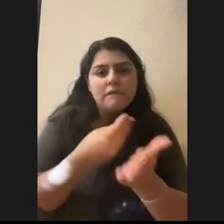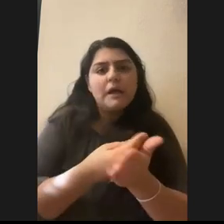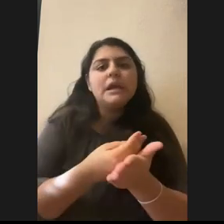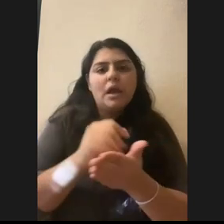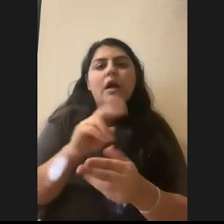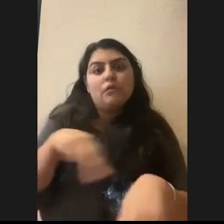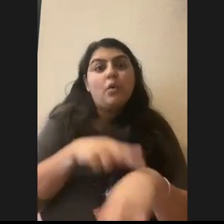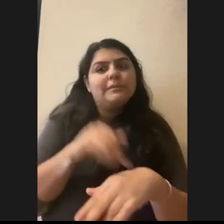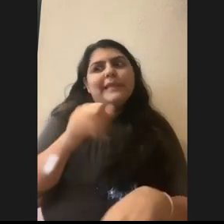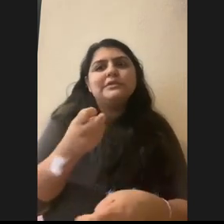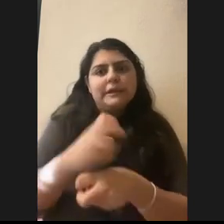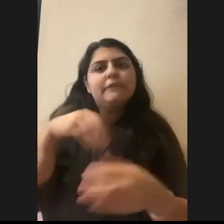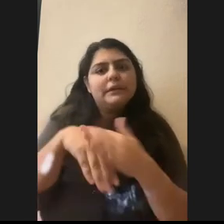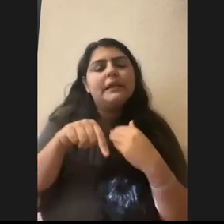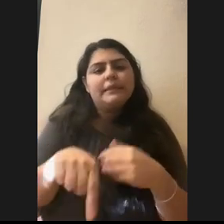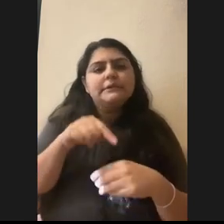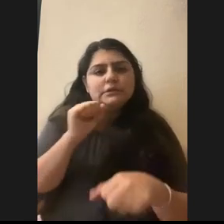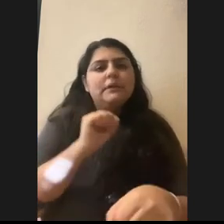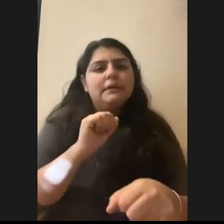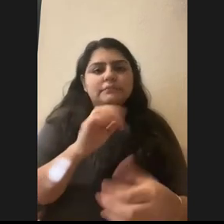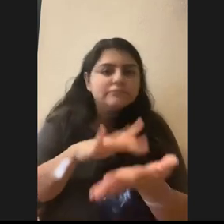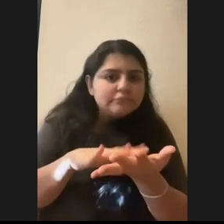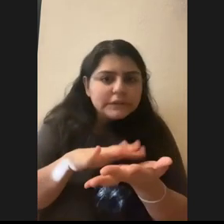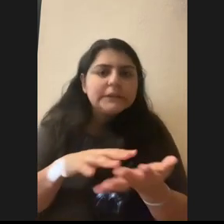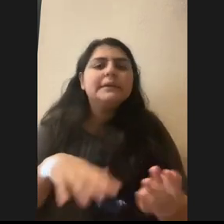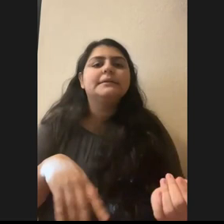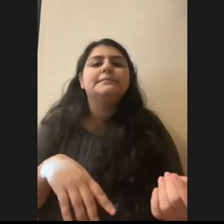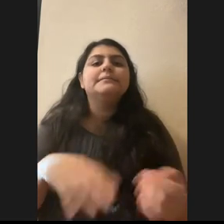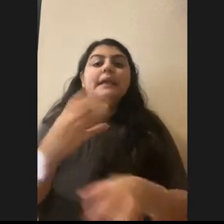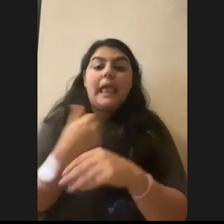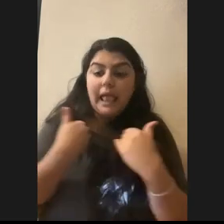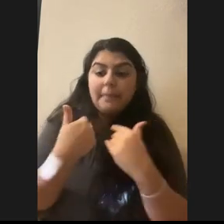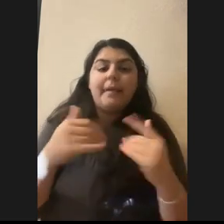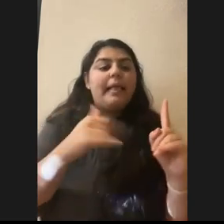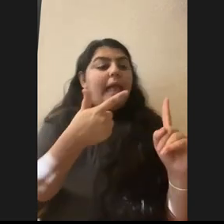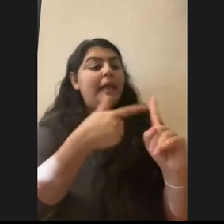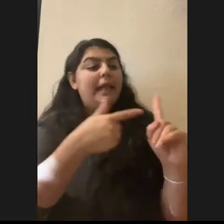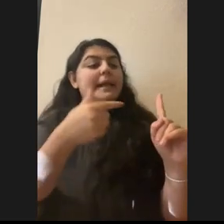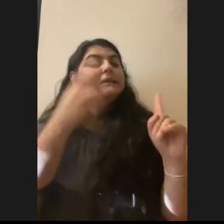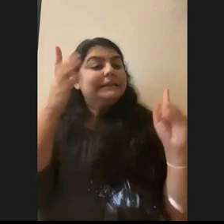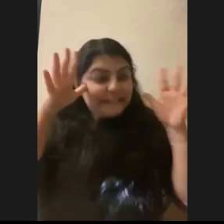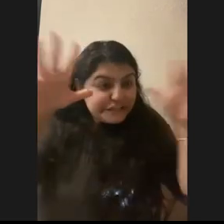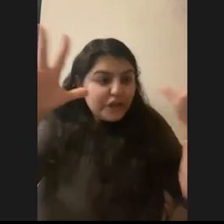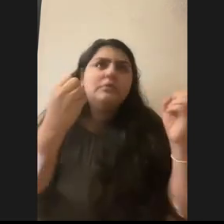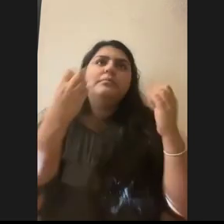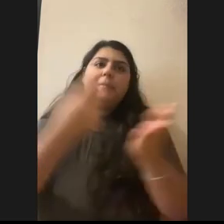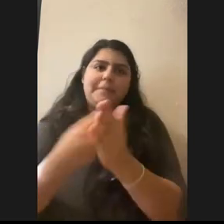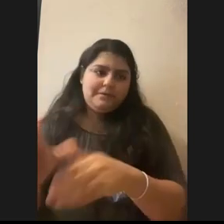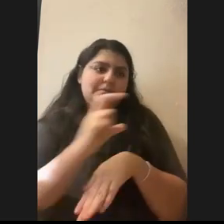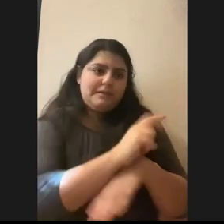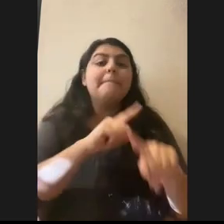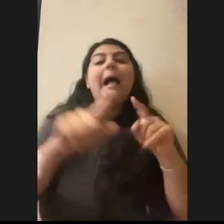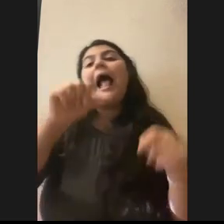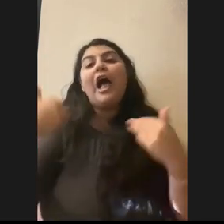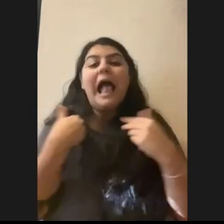field. Um, big animals and game species like deer get a lot of funding, but animals that people don't think of as often